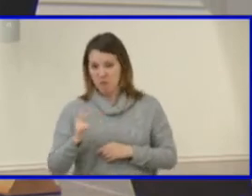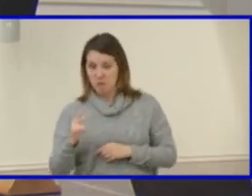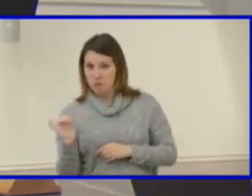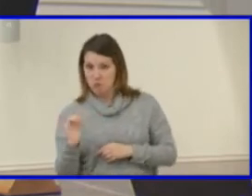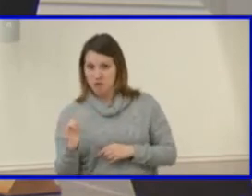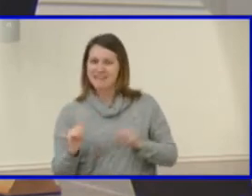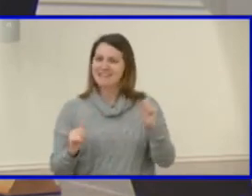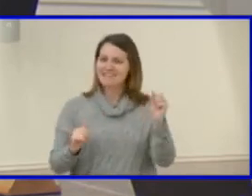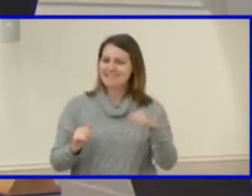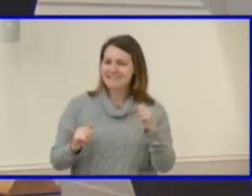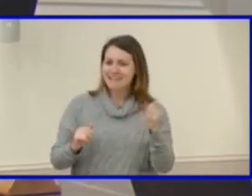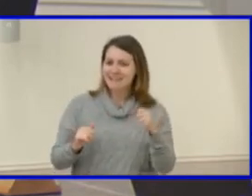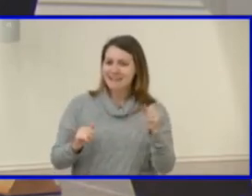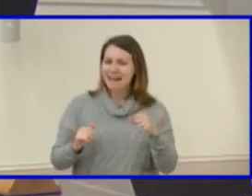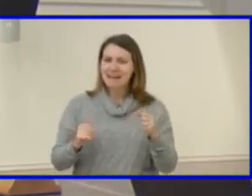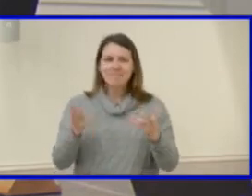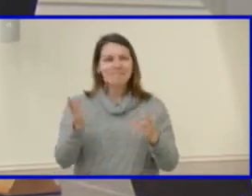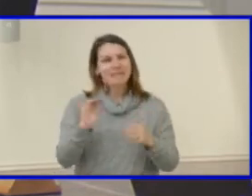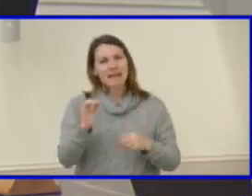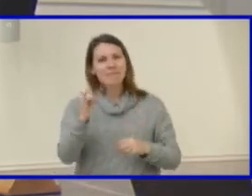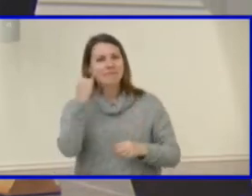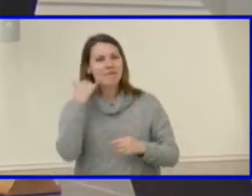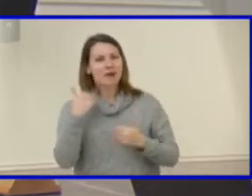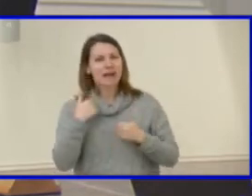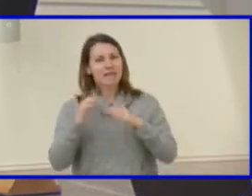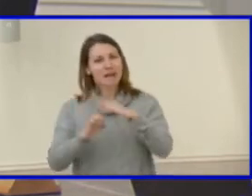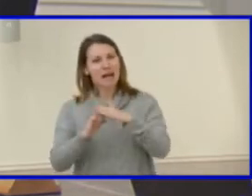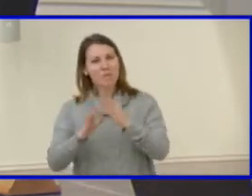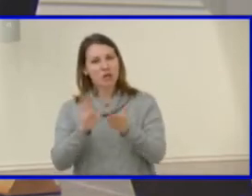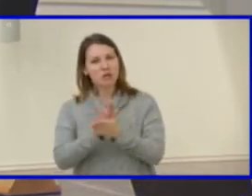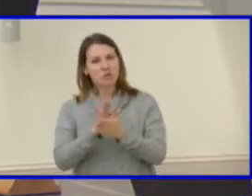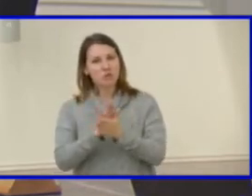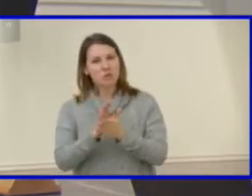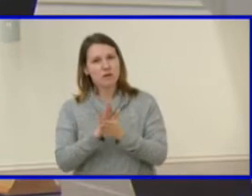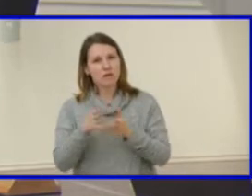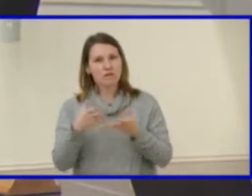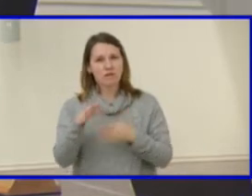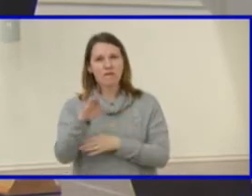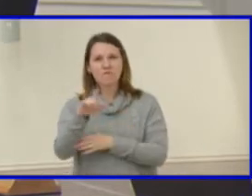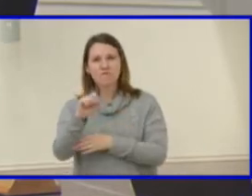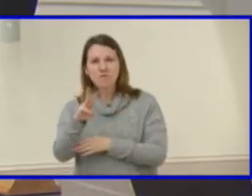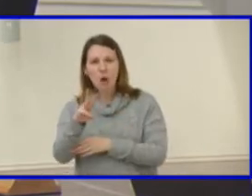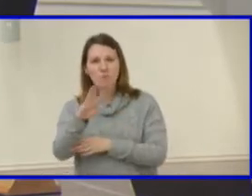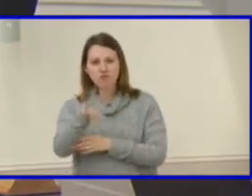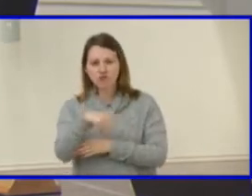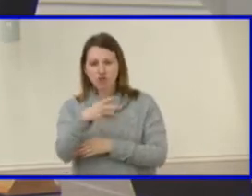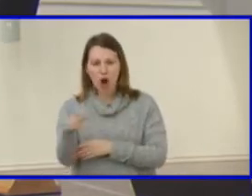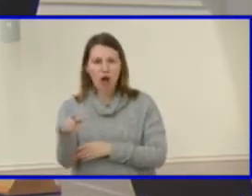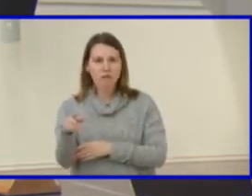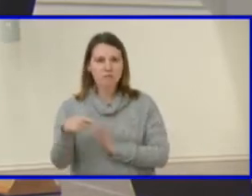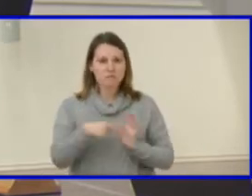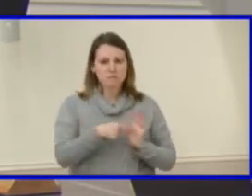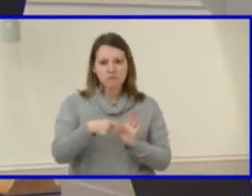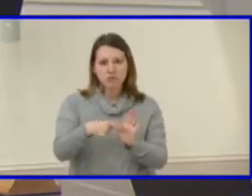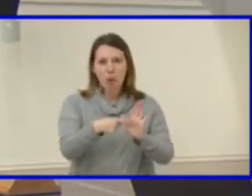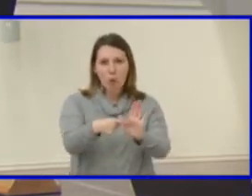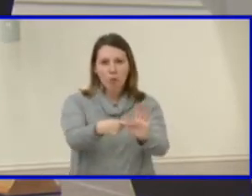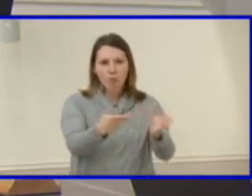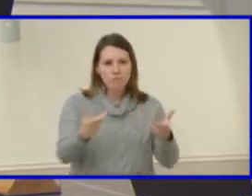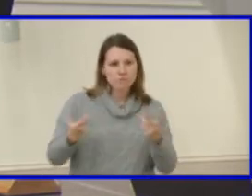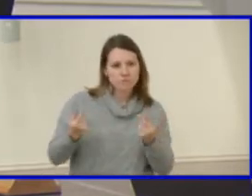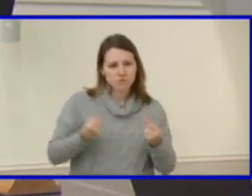a, an elementary flow, a flow chart for elementary school parents that could see, and then they could do all the clicking, um,